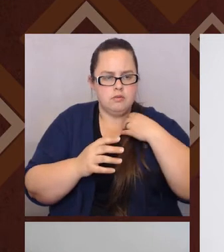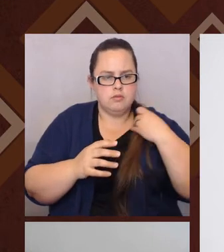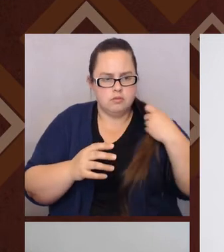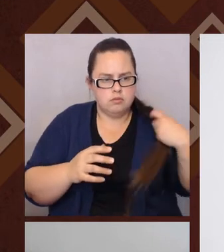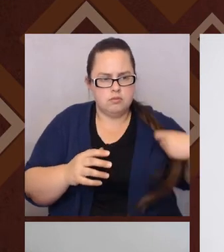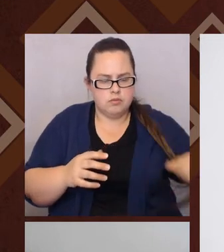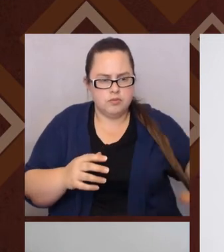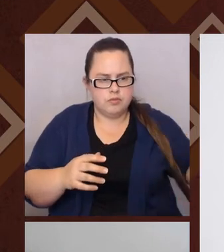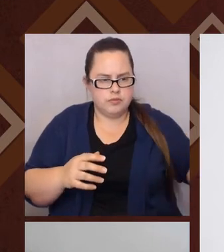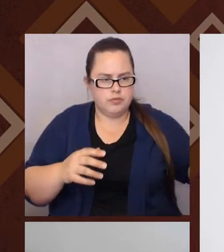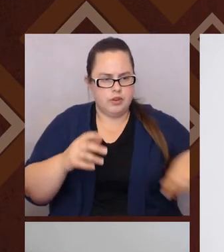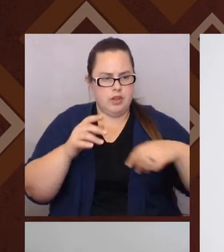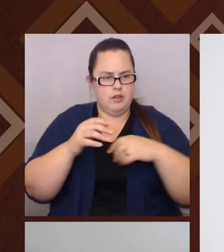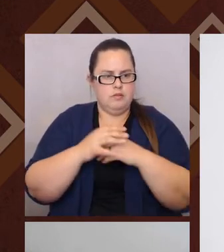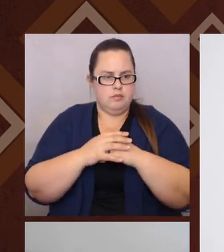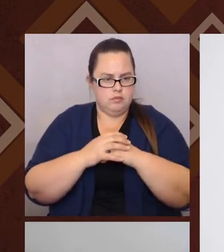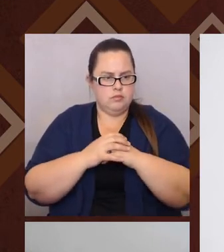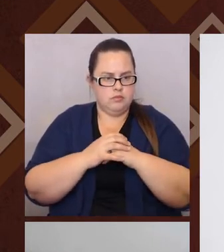in, in the, um,